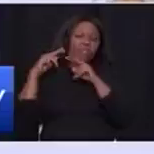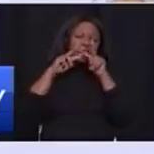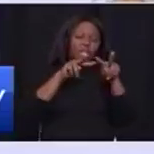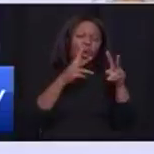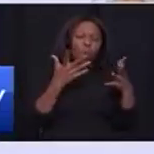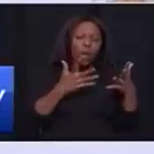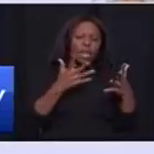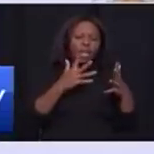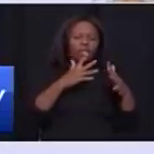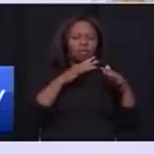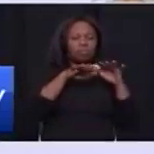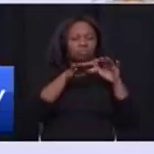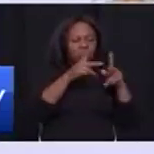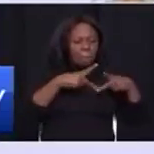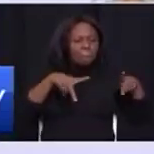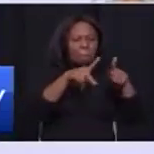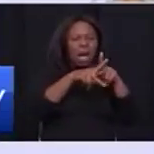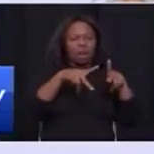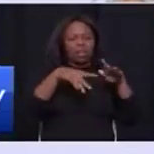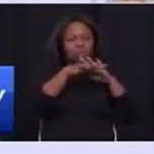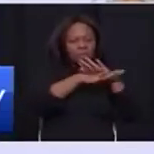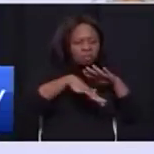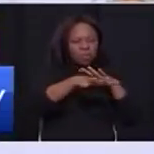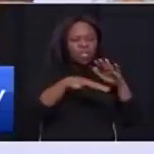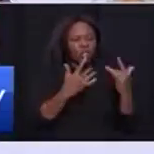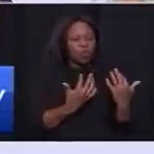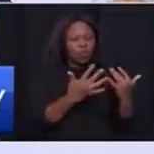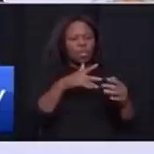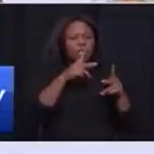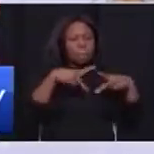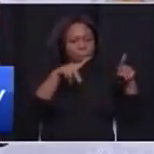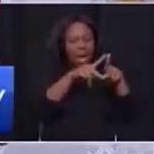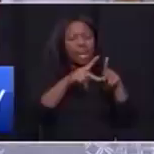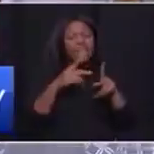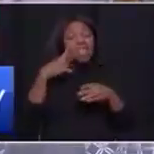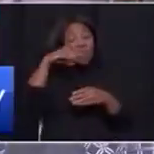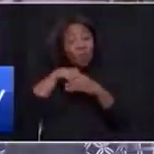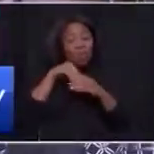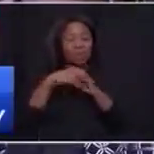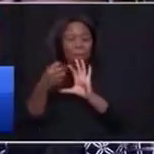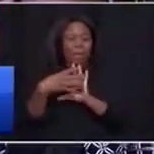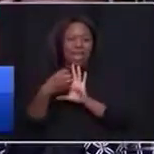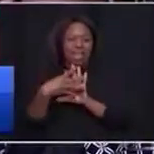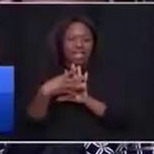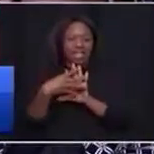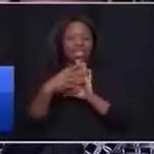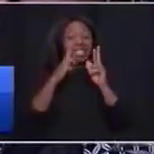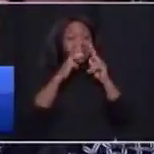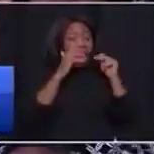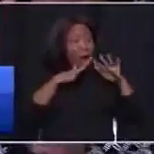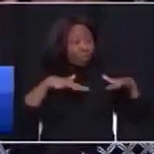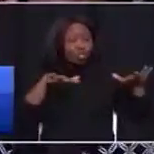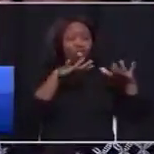building agri-parks and agri-hubs, including markets, markets in our township.